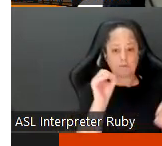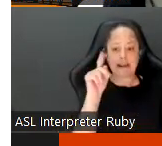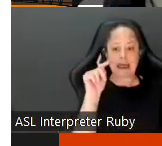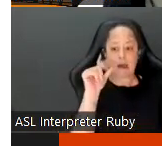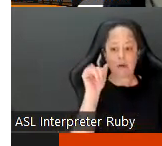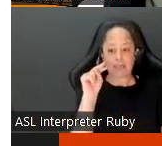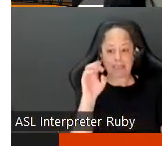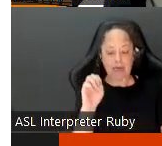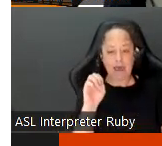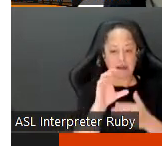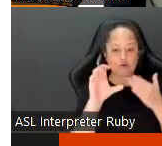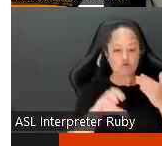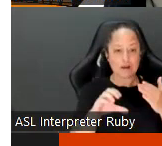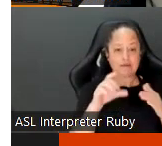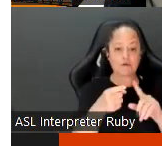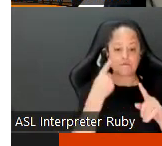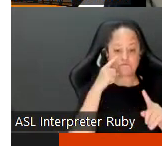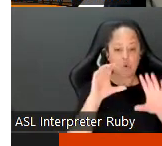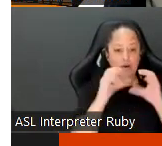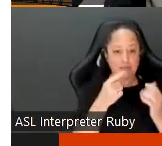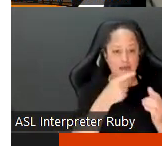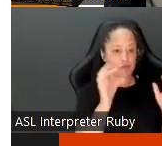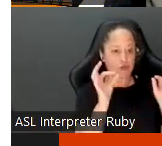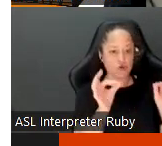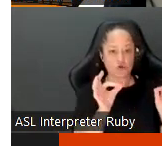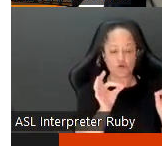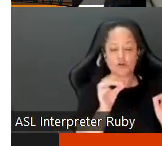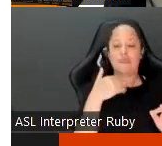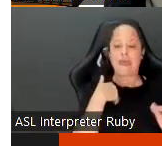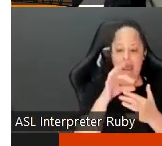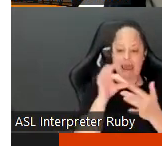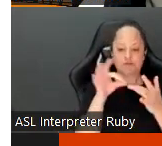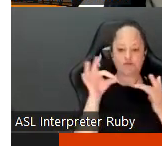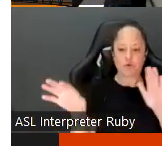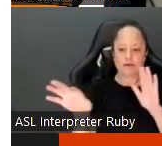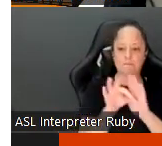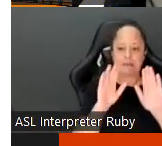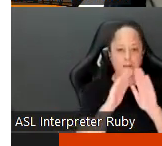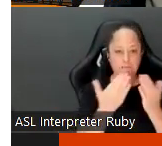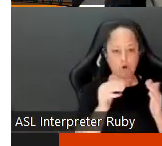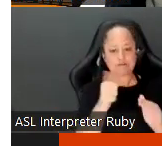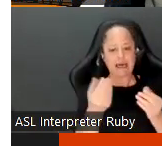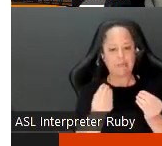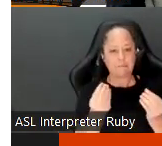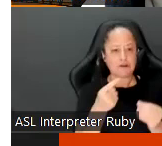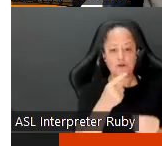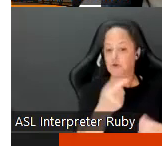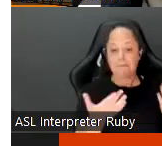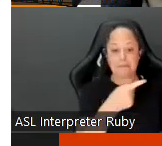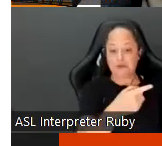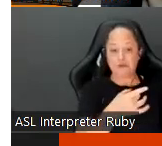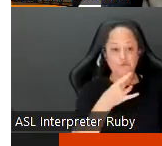in the curriculum for the class then they're good to go they have the choice to pick books and other materials that you may not like